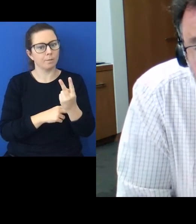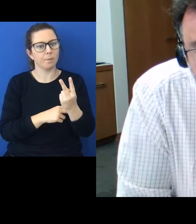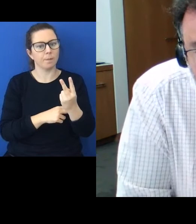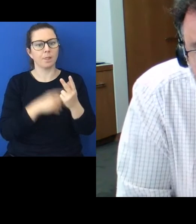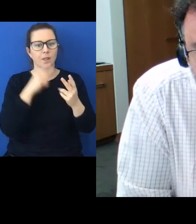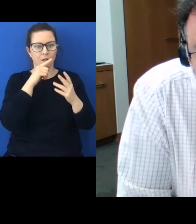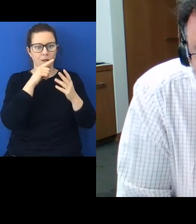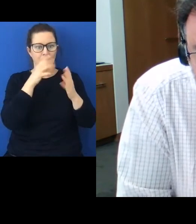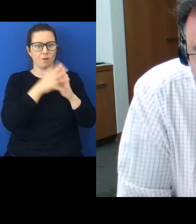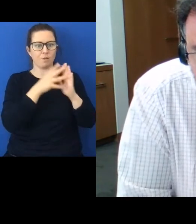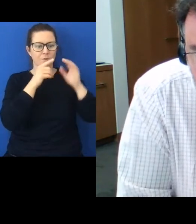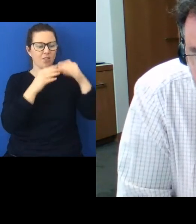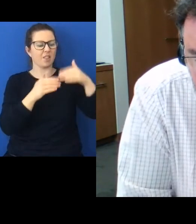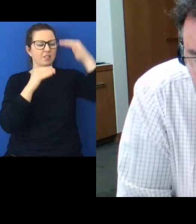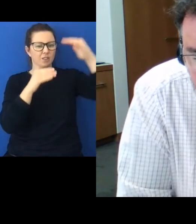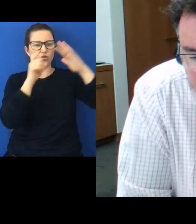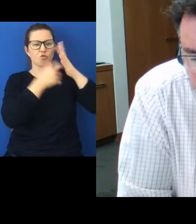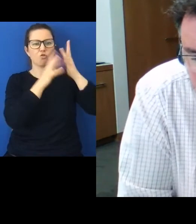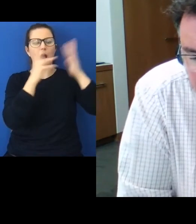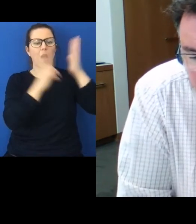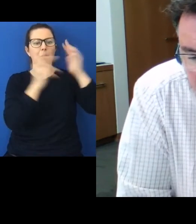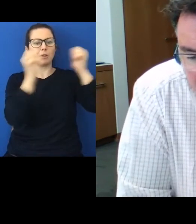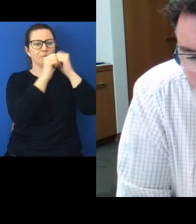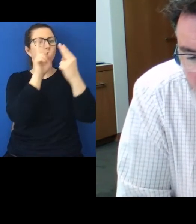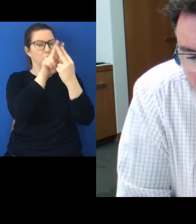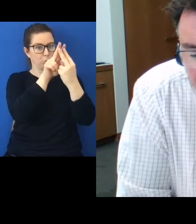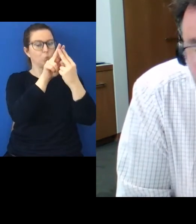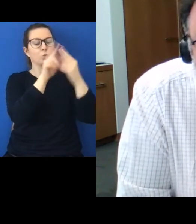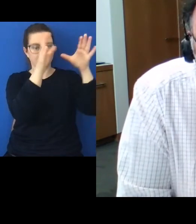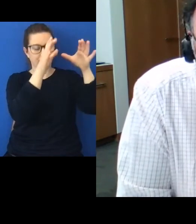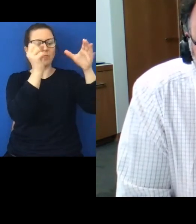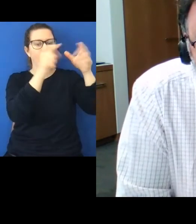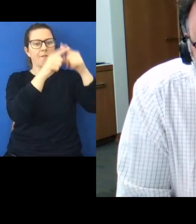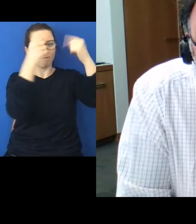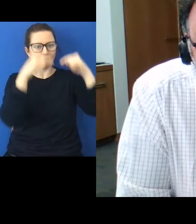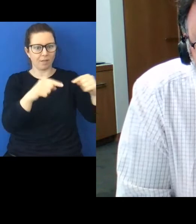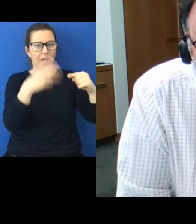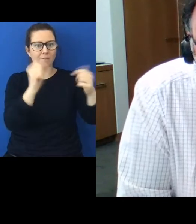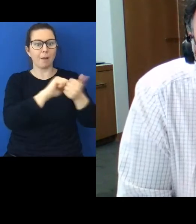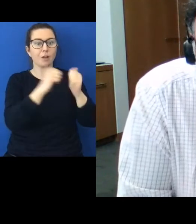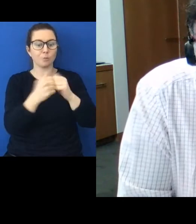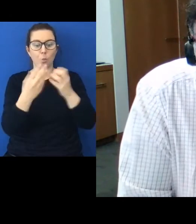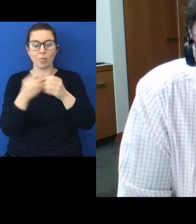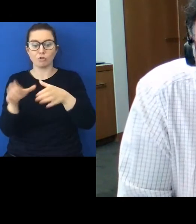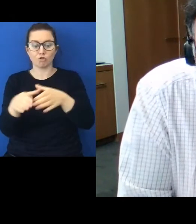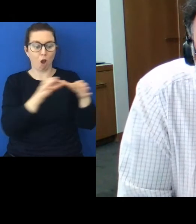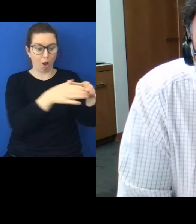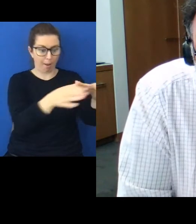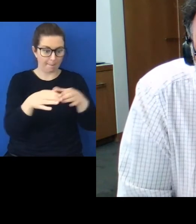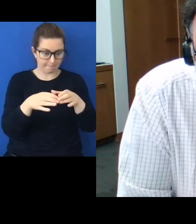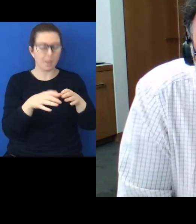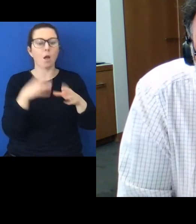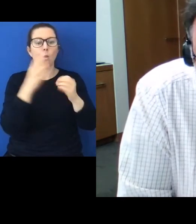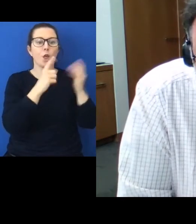is a crown partnership that's at the top level the two guardians Te Karewao is a partnership between the tribes and the local authorities